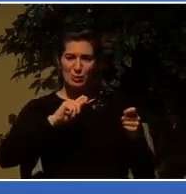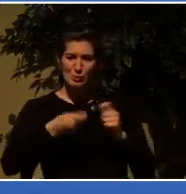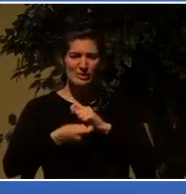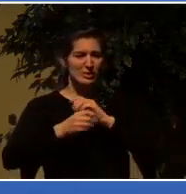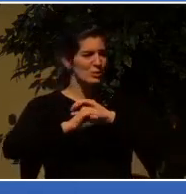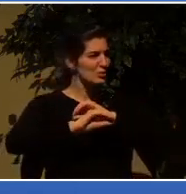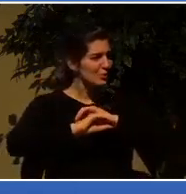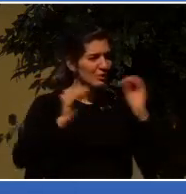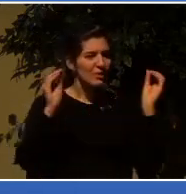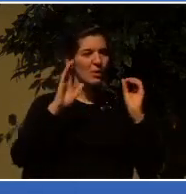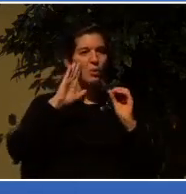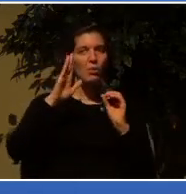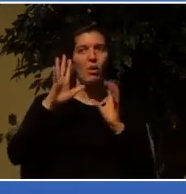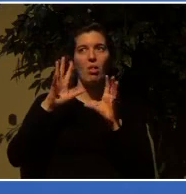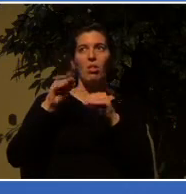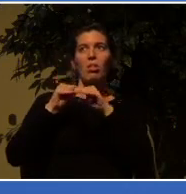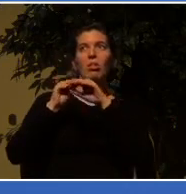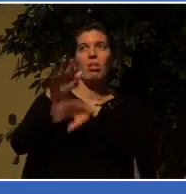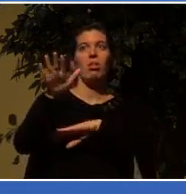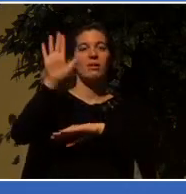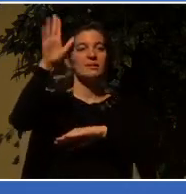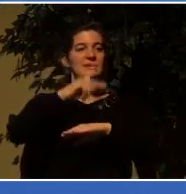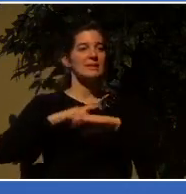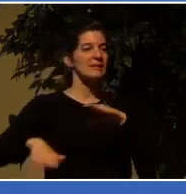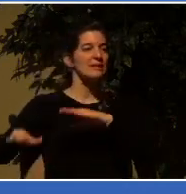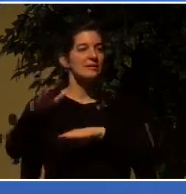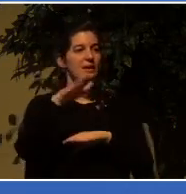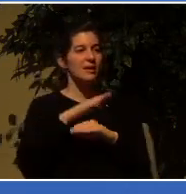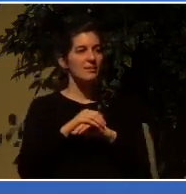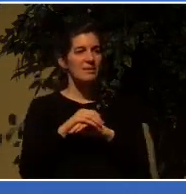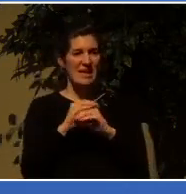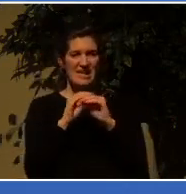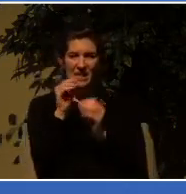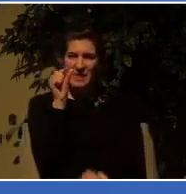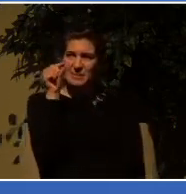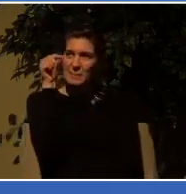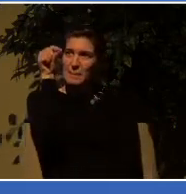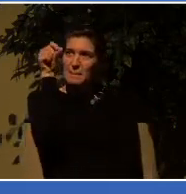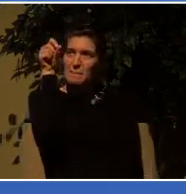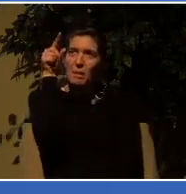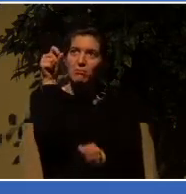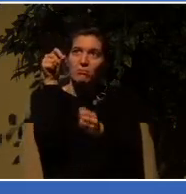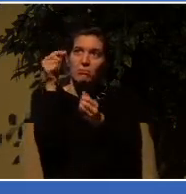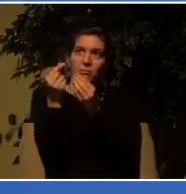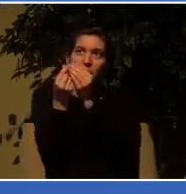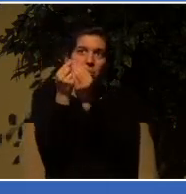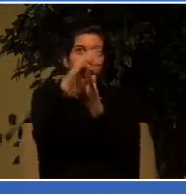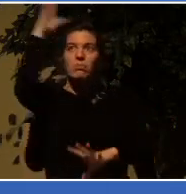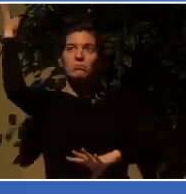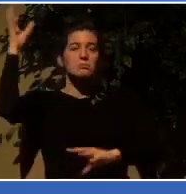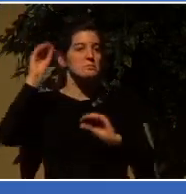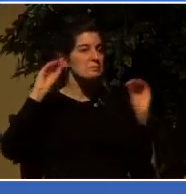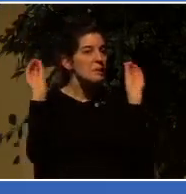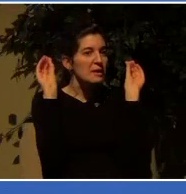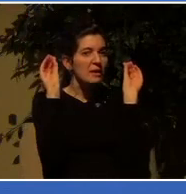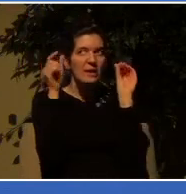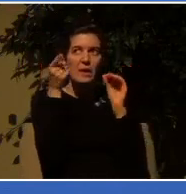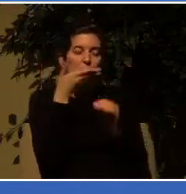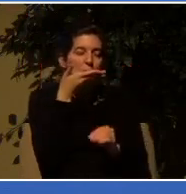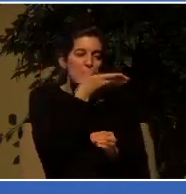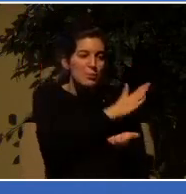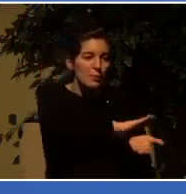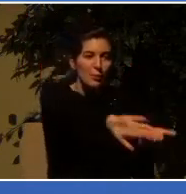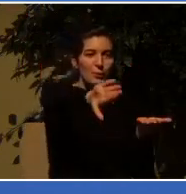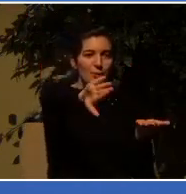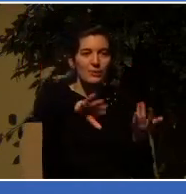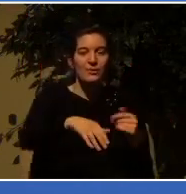will no seed be present that one day could uproot his new creation. Do we understand that? God is